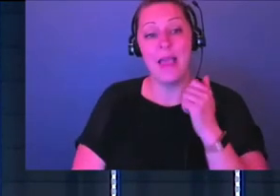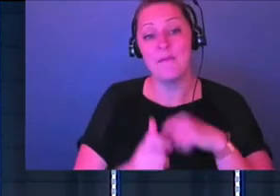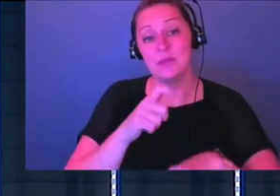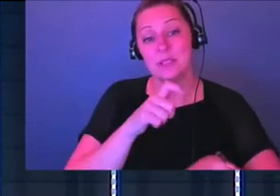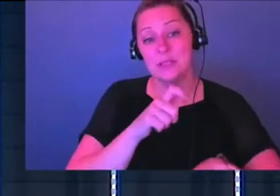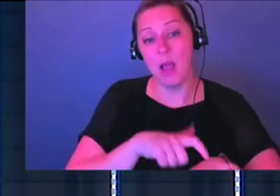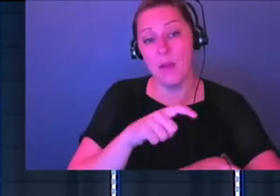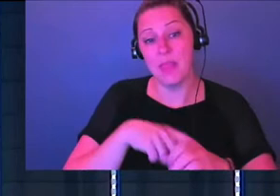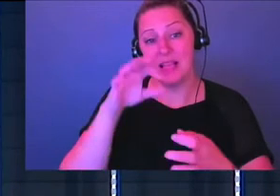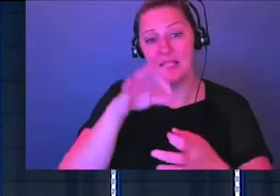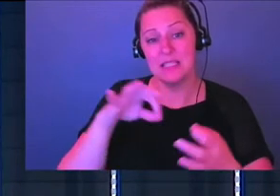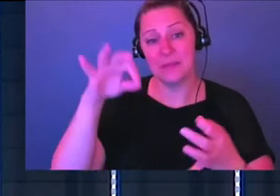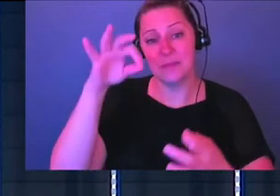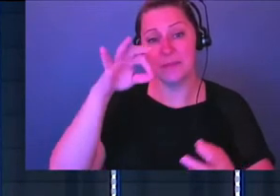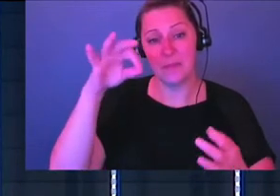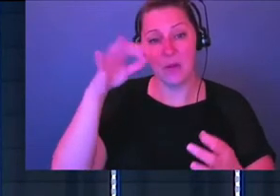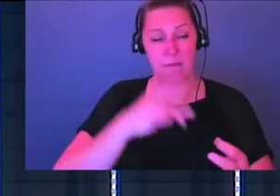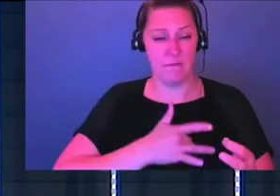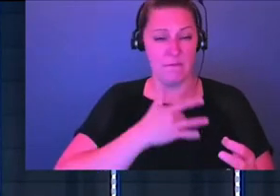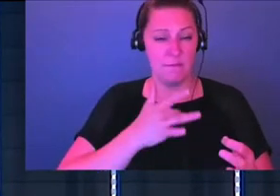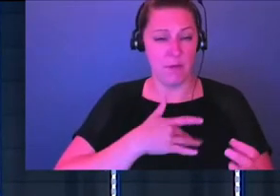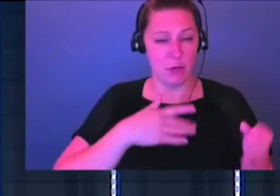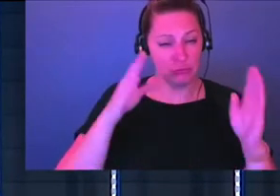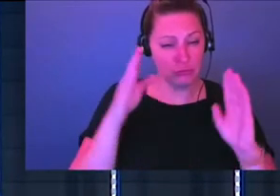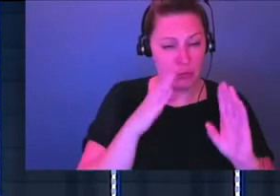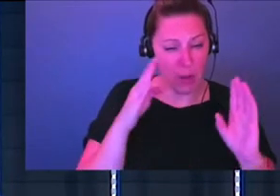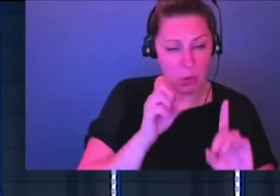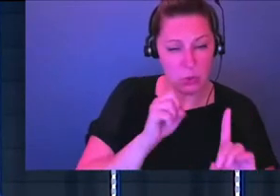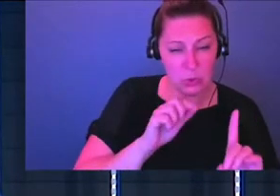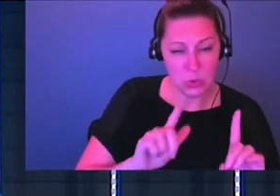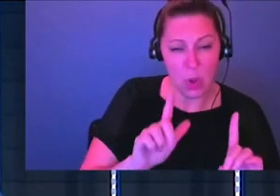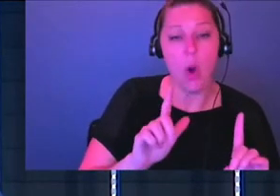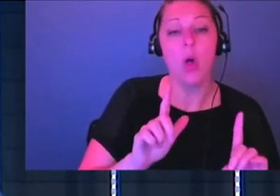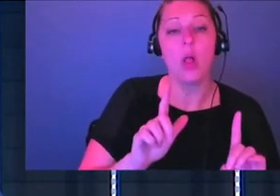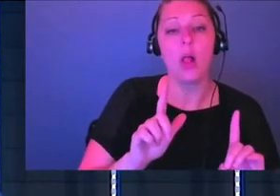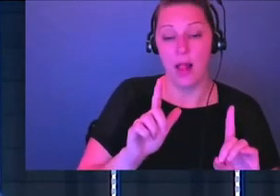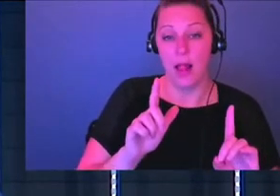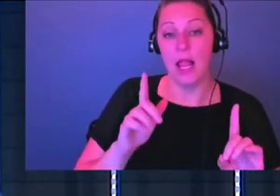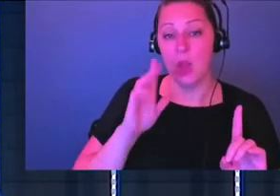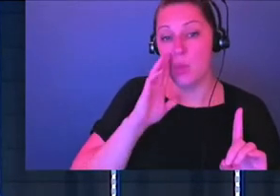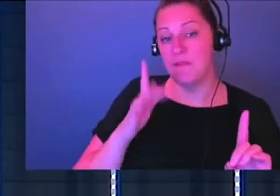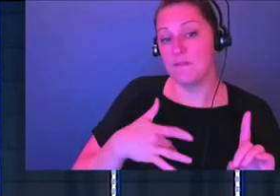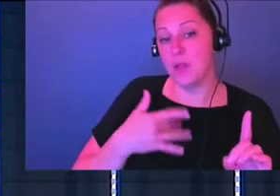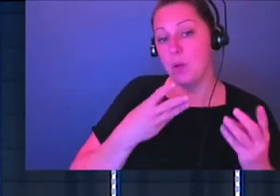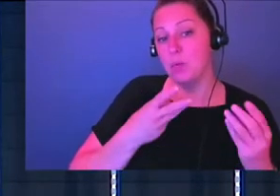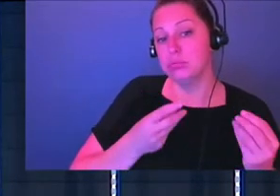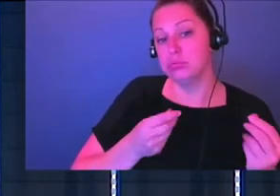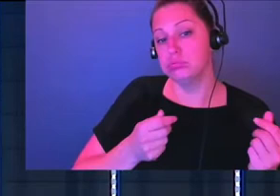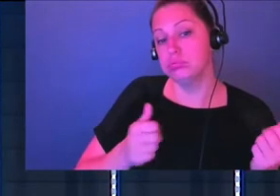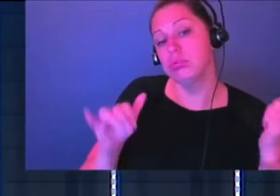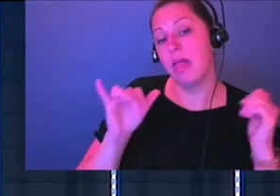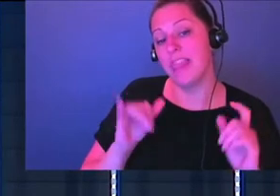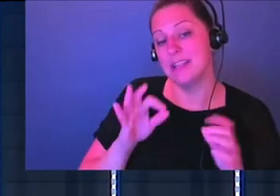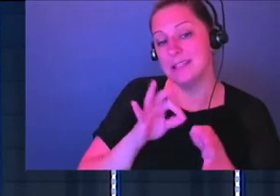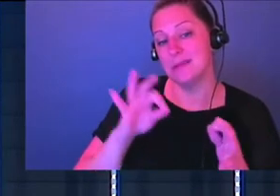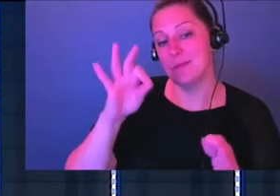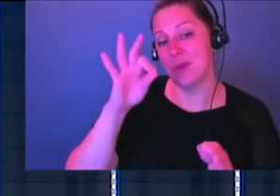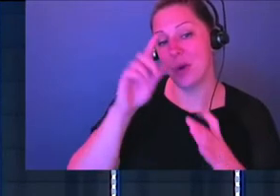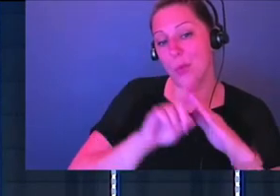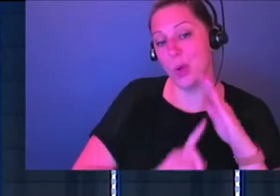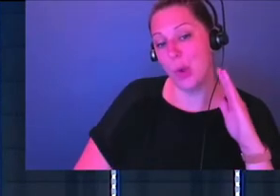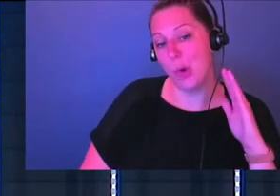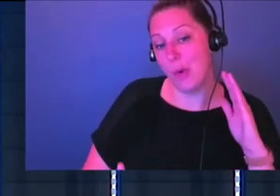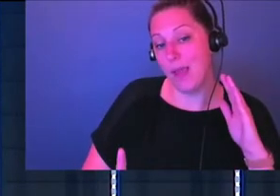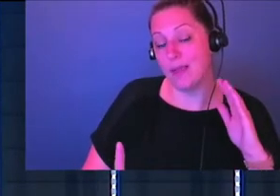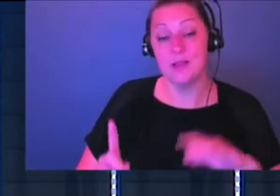Then Saul would feel better and the tormenting spirit would go away, okay? David would